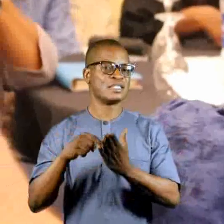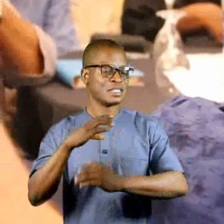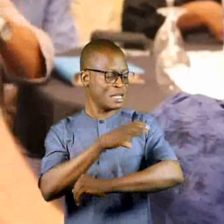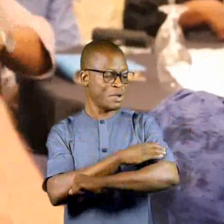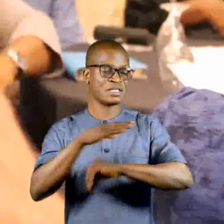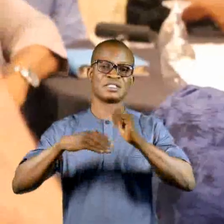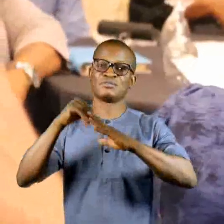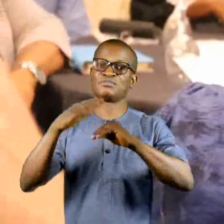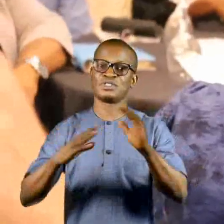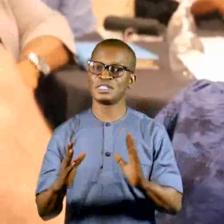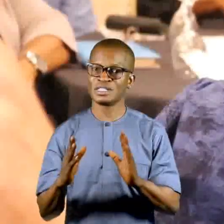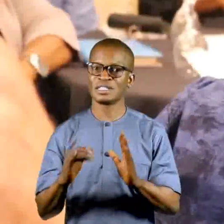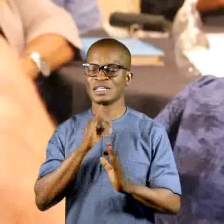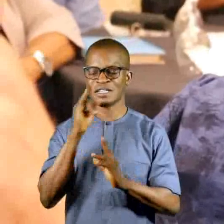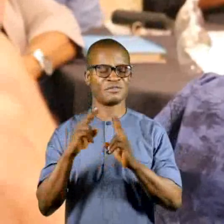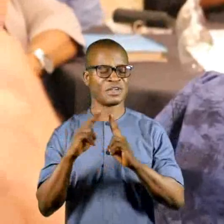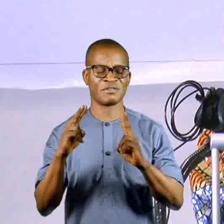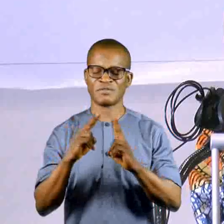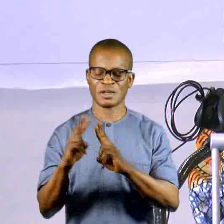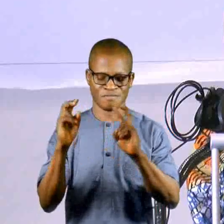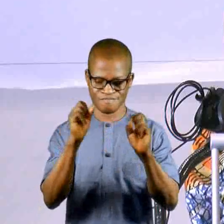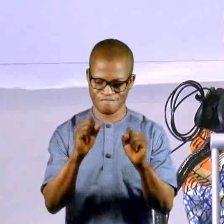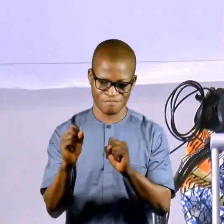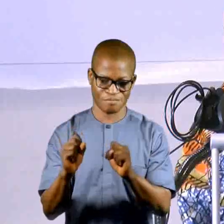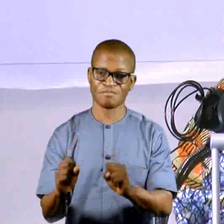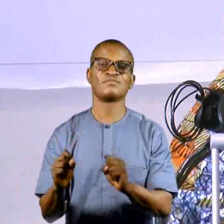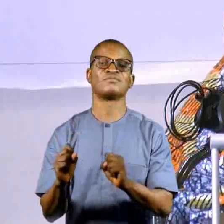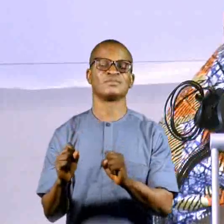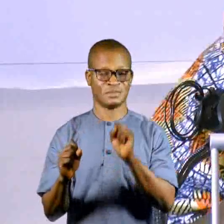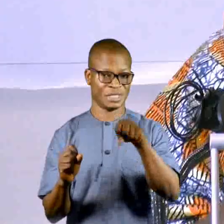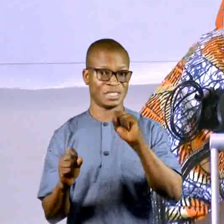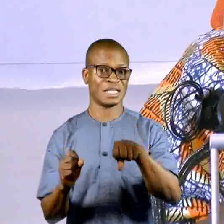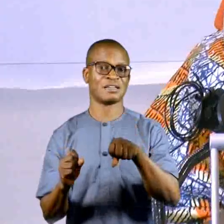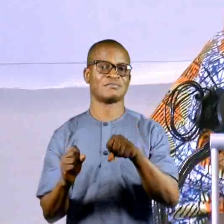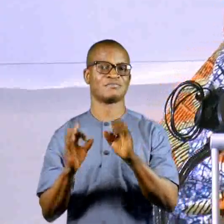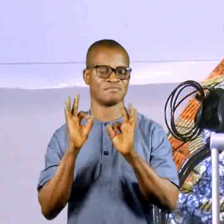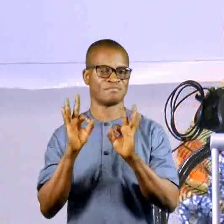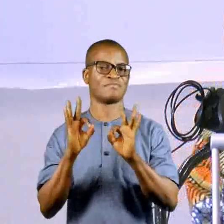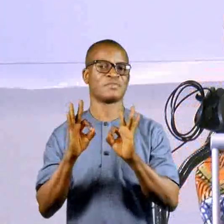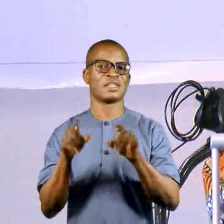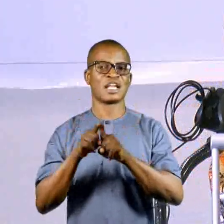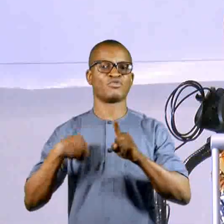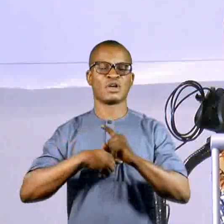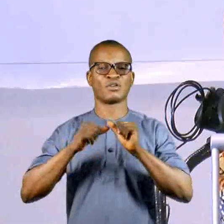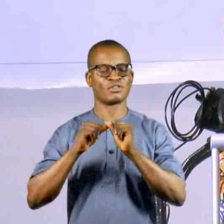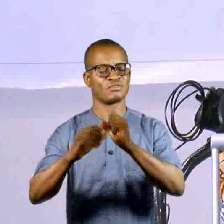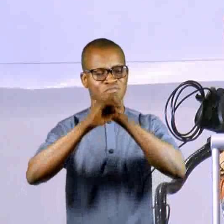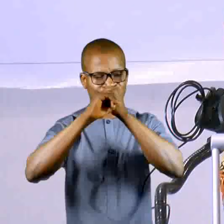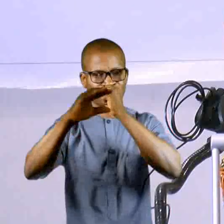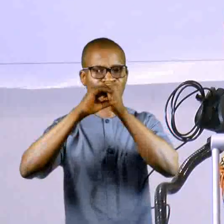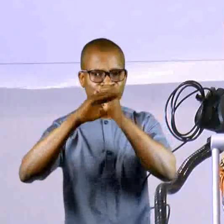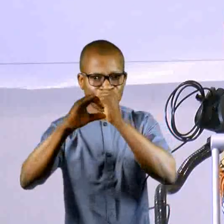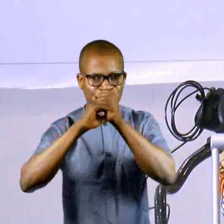capacity building initiative is very strategic and instructive as we continue our advocacy to stir the